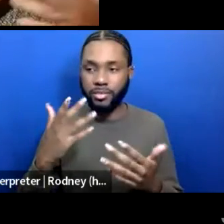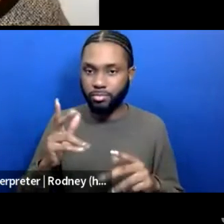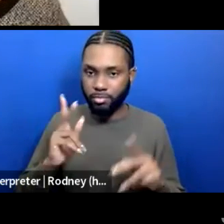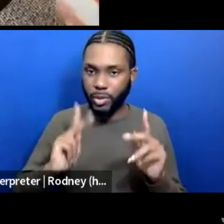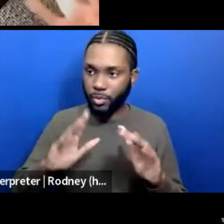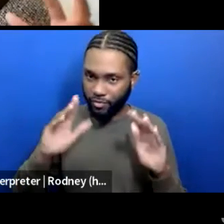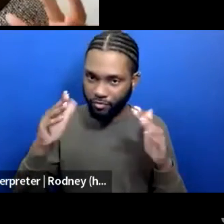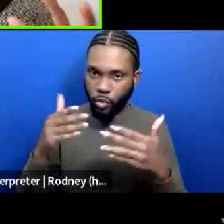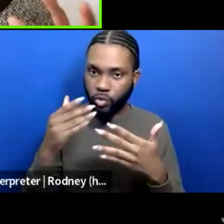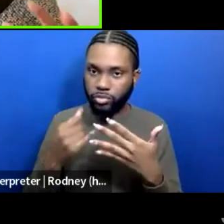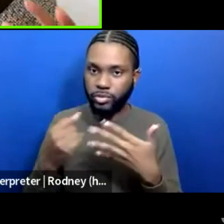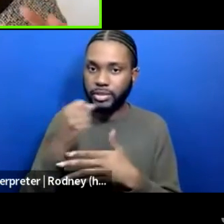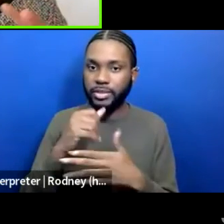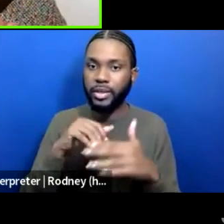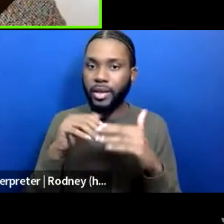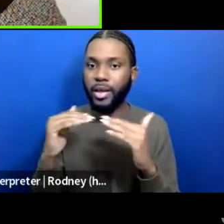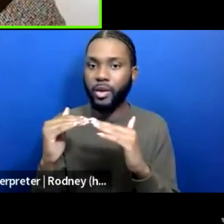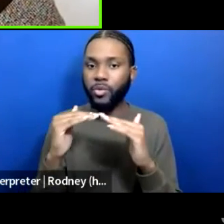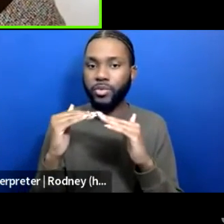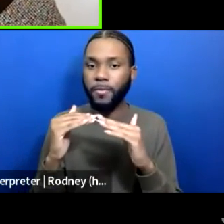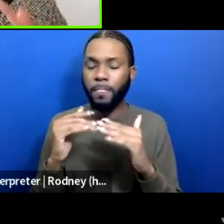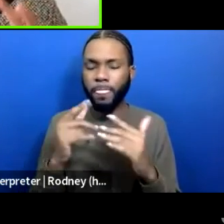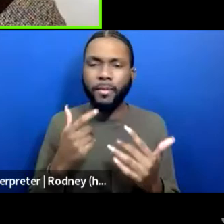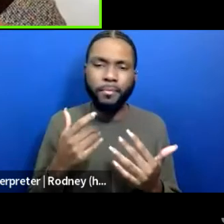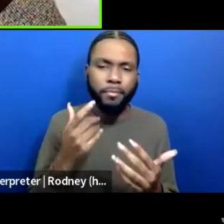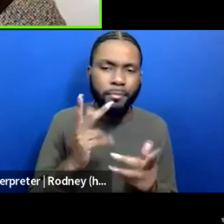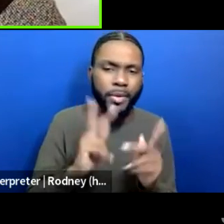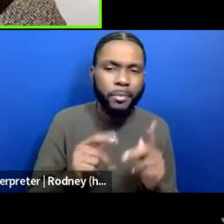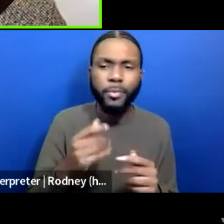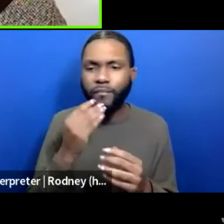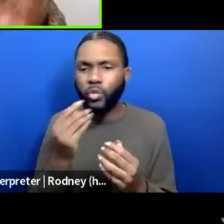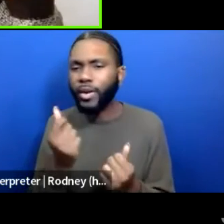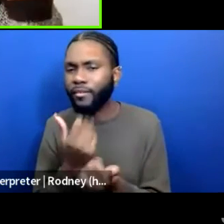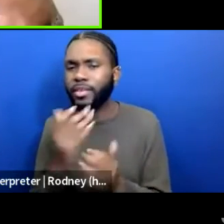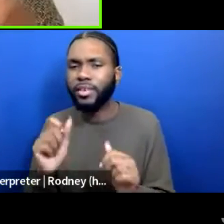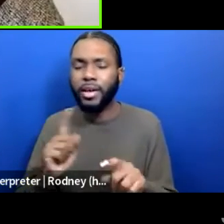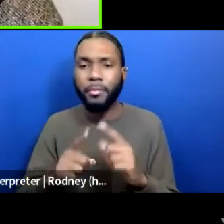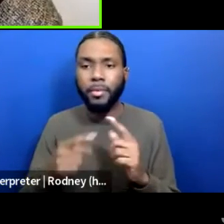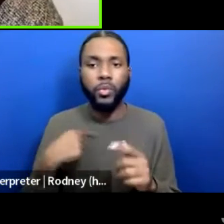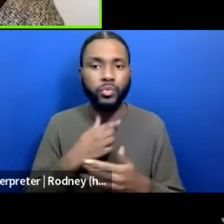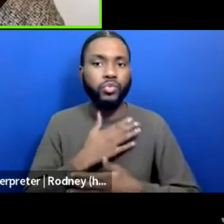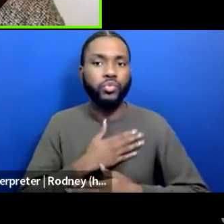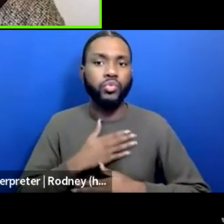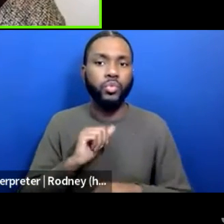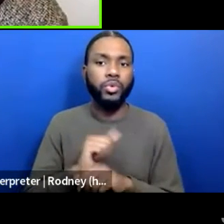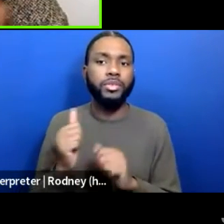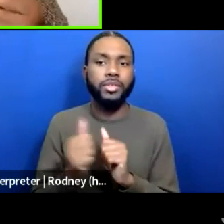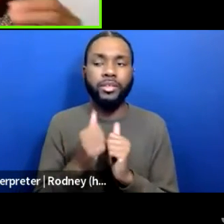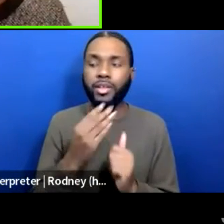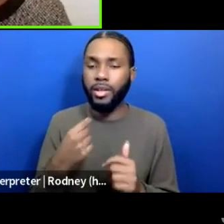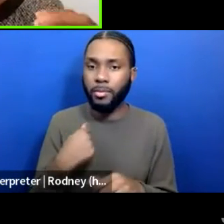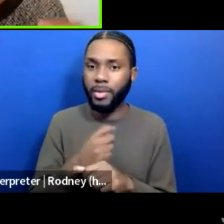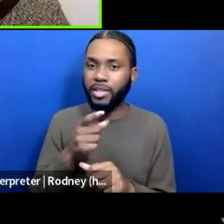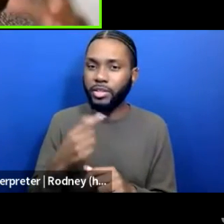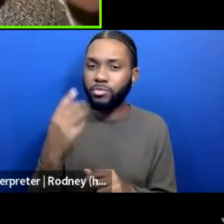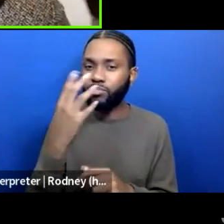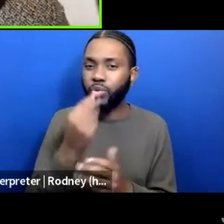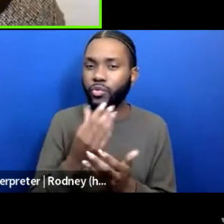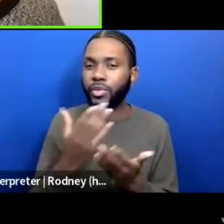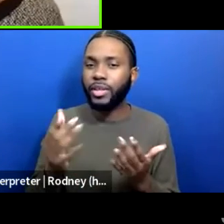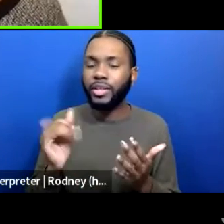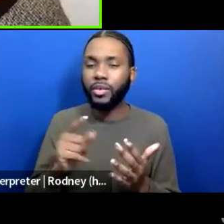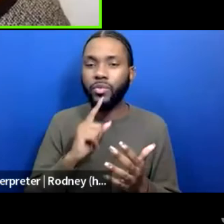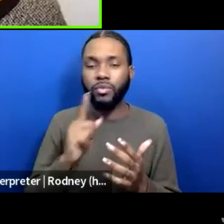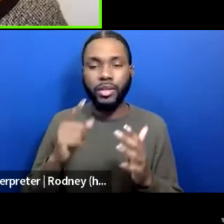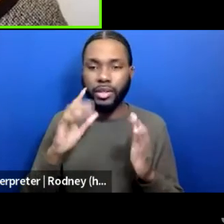Chakudi was excellent, all that, but we had such a joyful time and worked so hard and made this beautiful thing that was centered in all